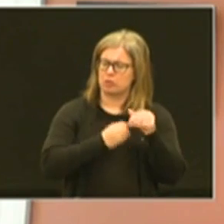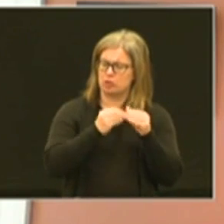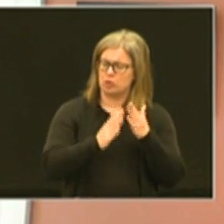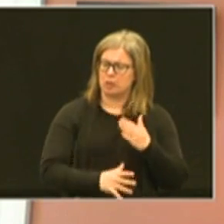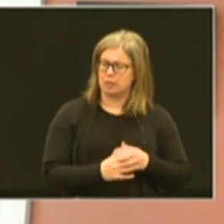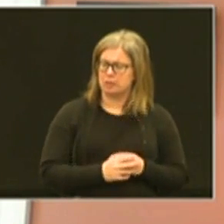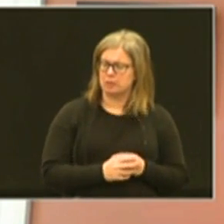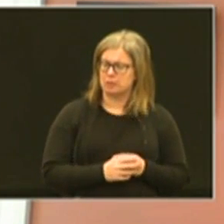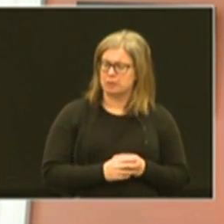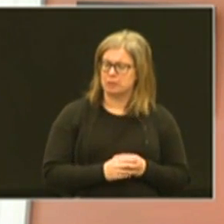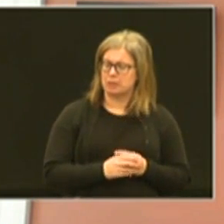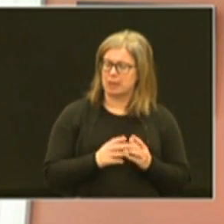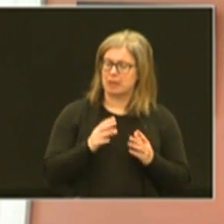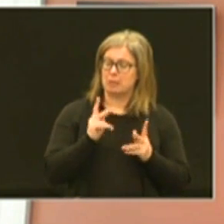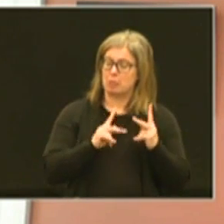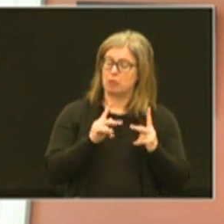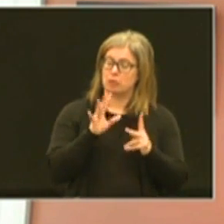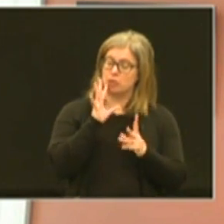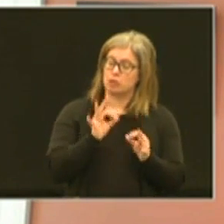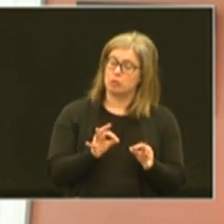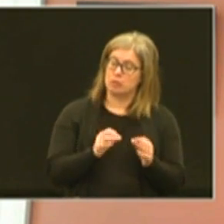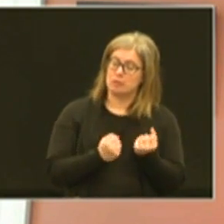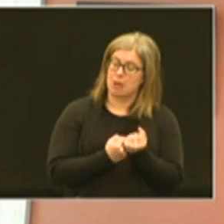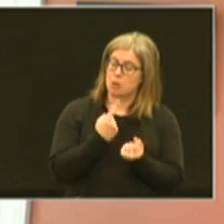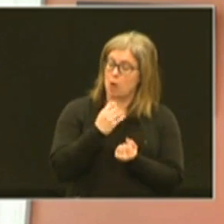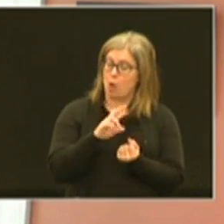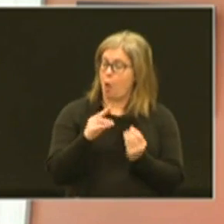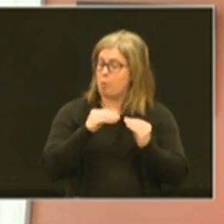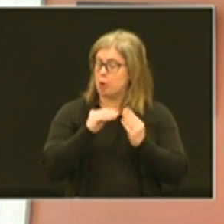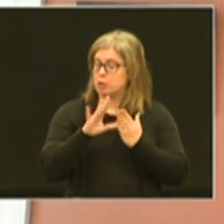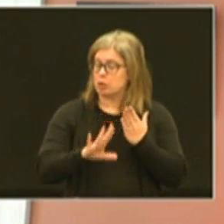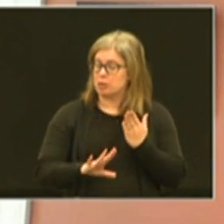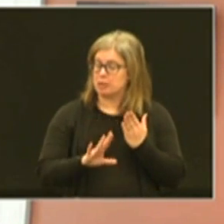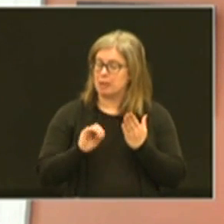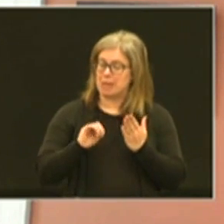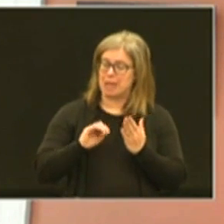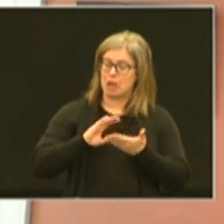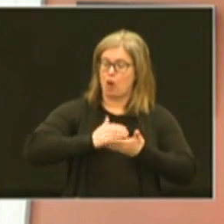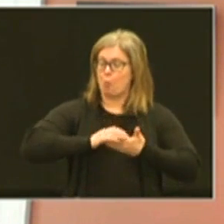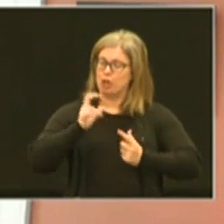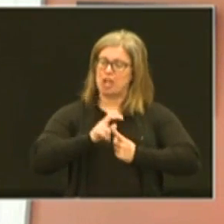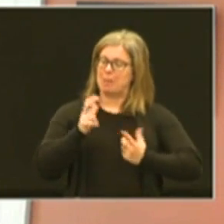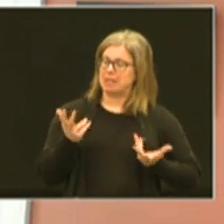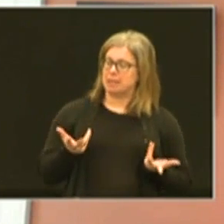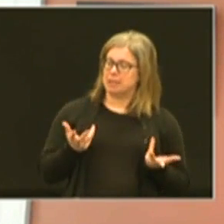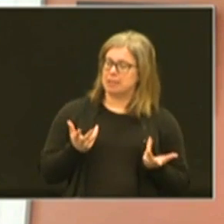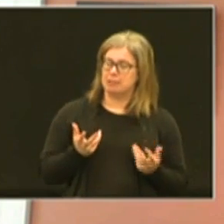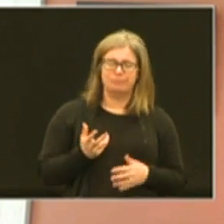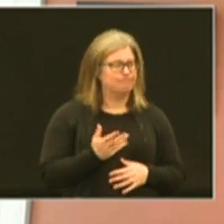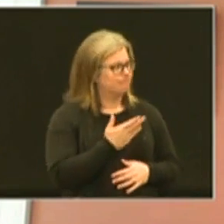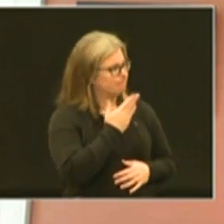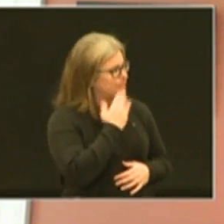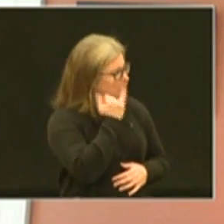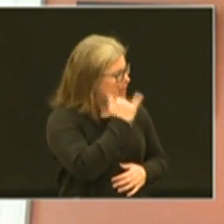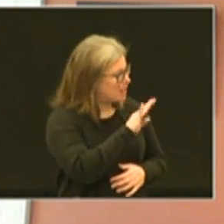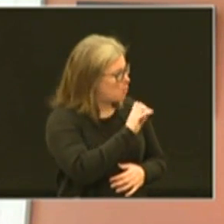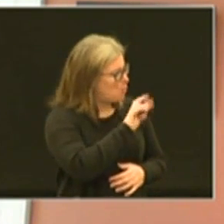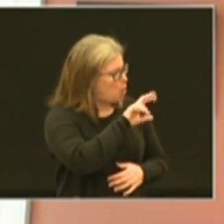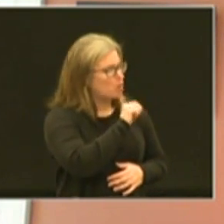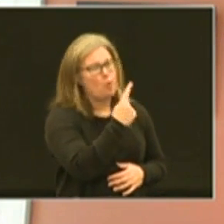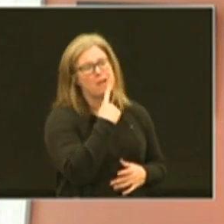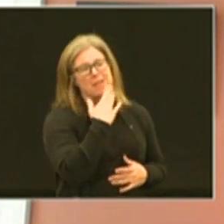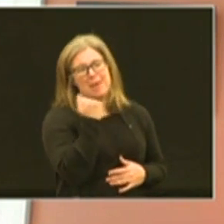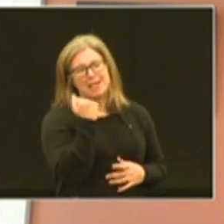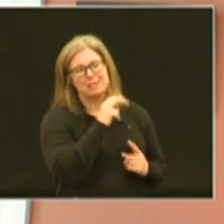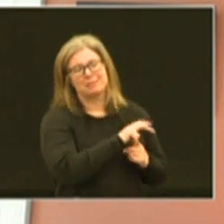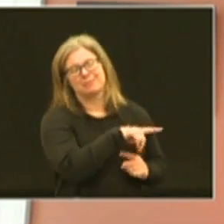and can folks choose to sponsor one or more students and be chromebook champions that's a great idea barbara she's always one